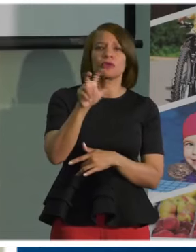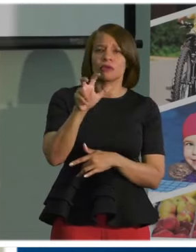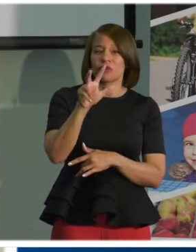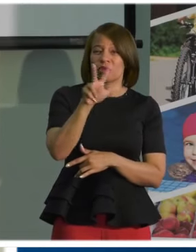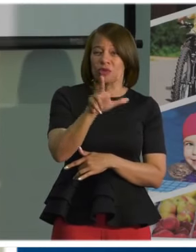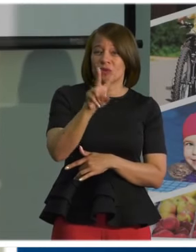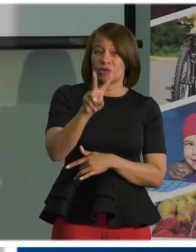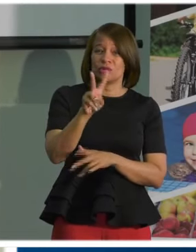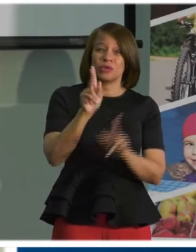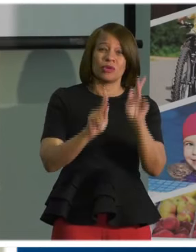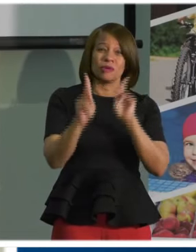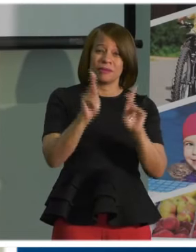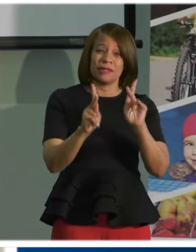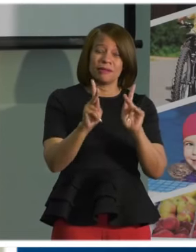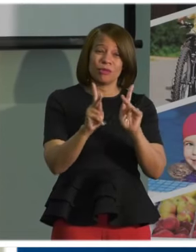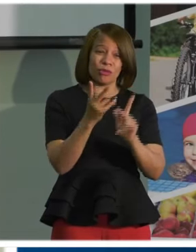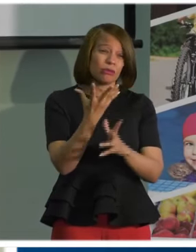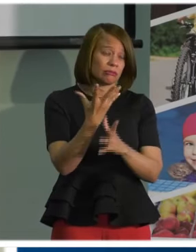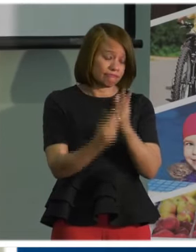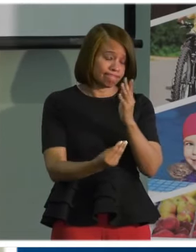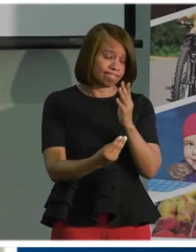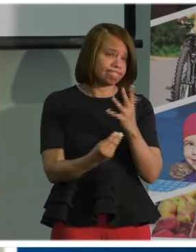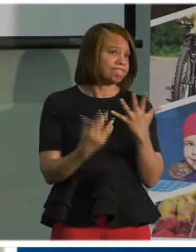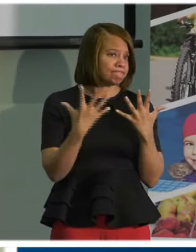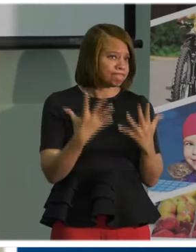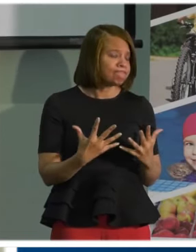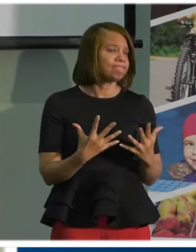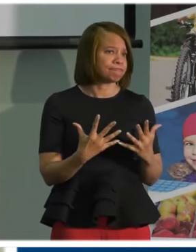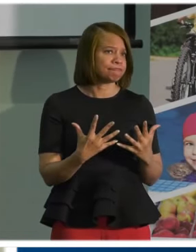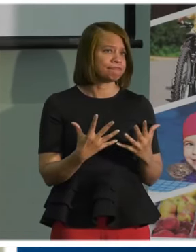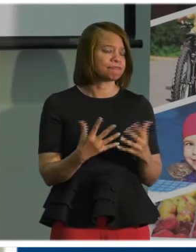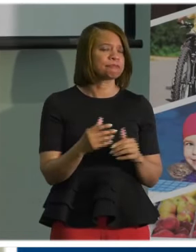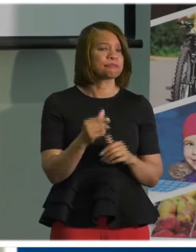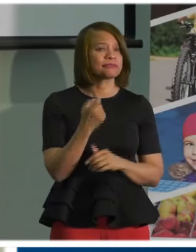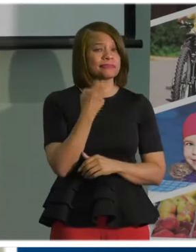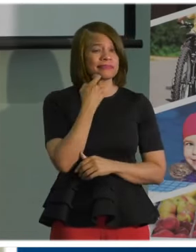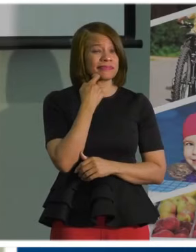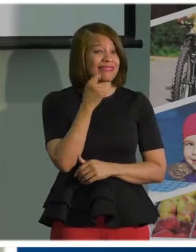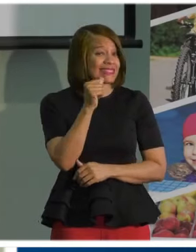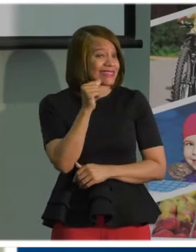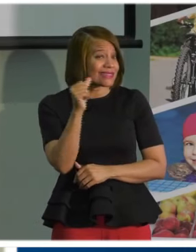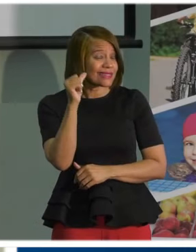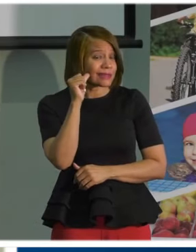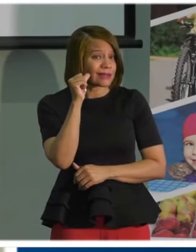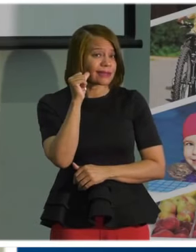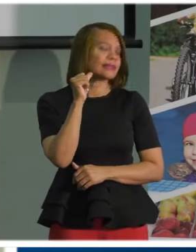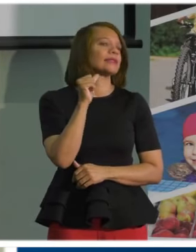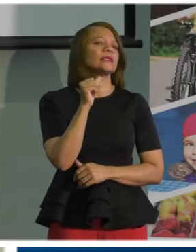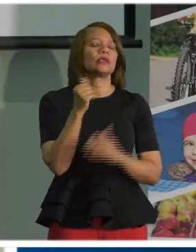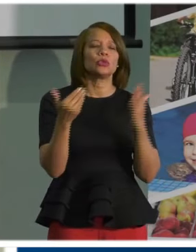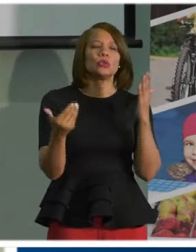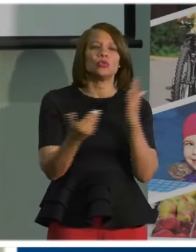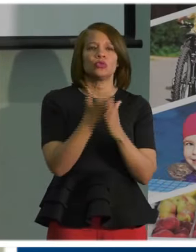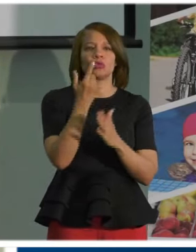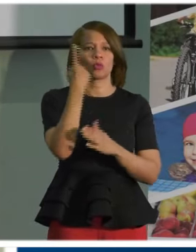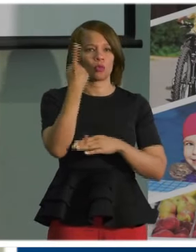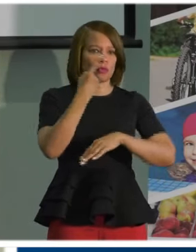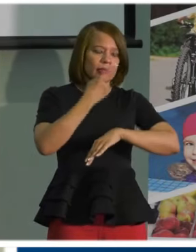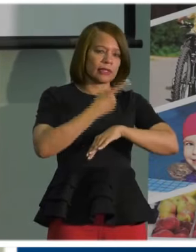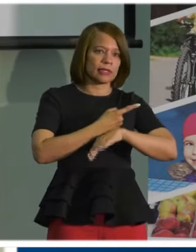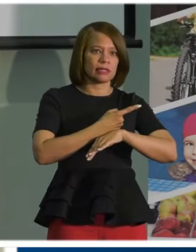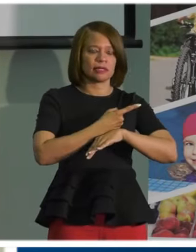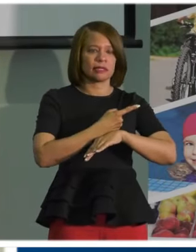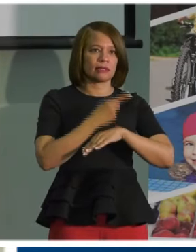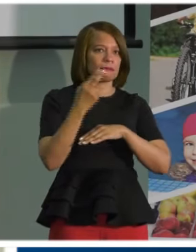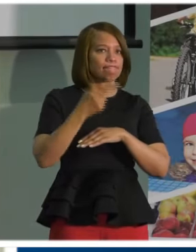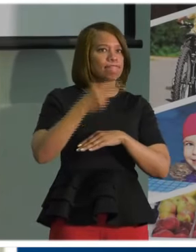individuals who have lost their lives. Just yesterday we had a new single day high for the number of new